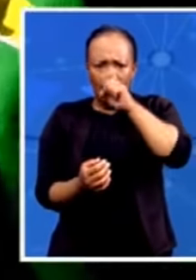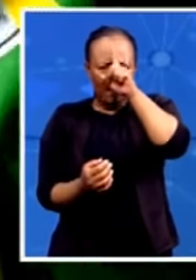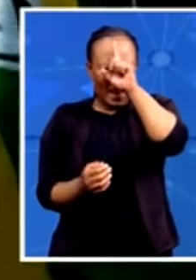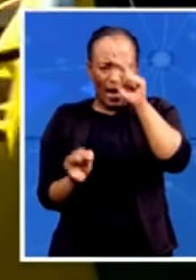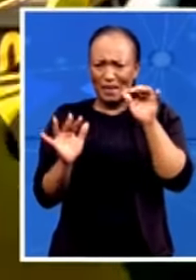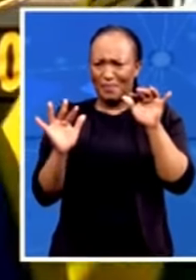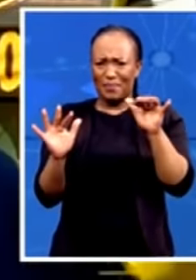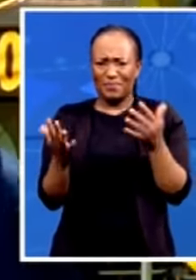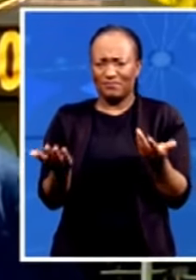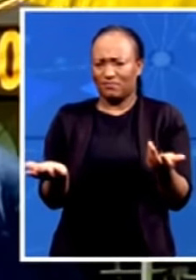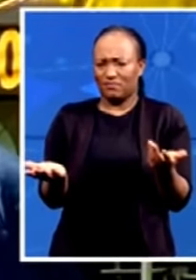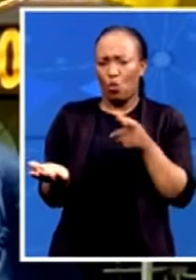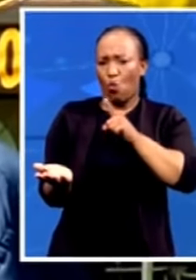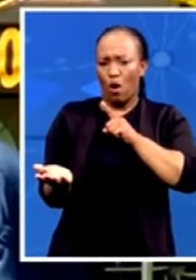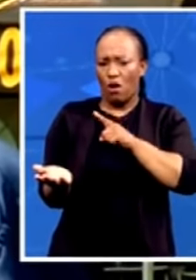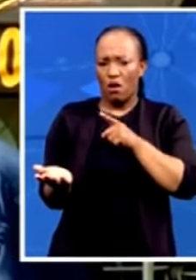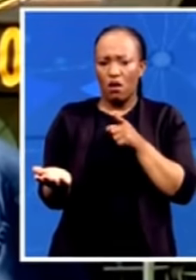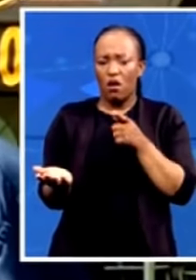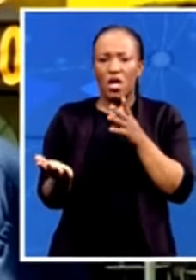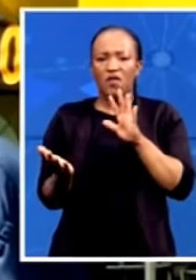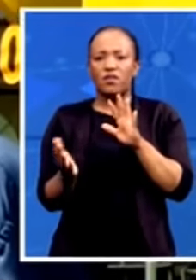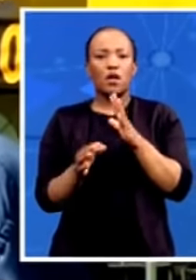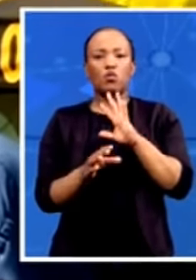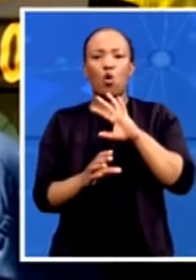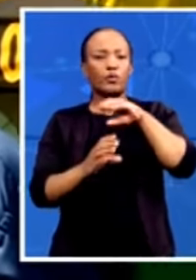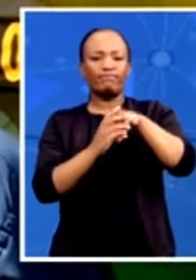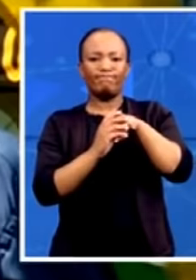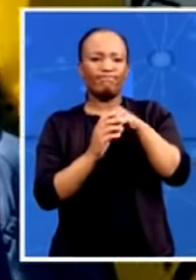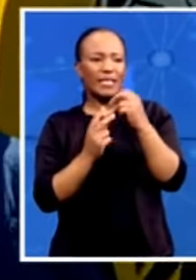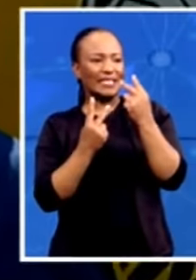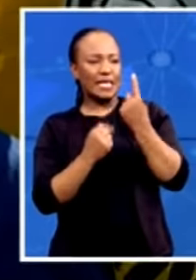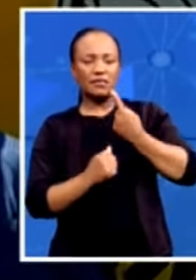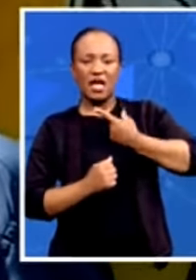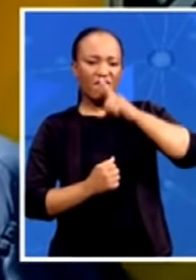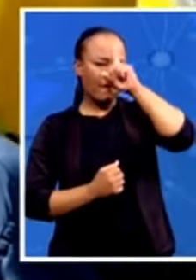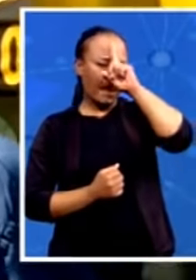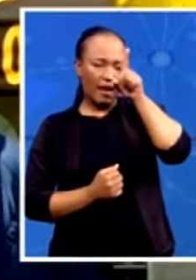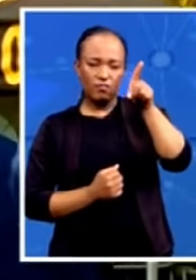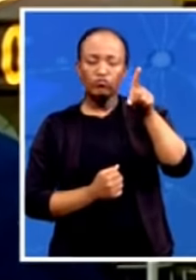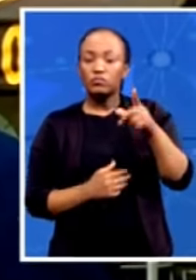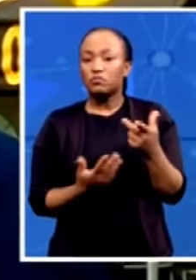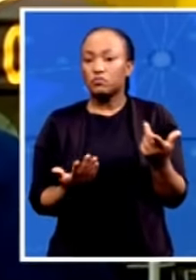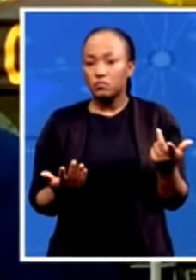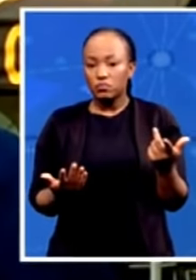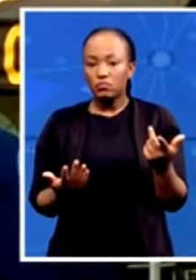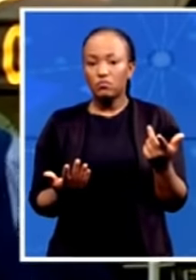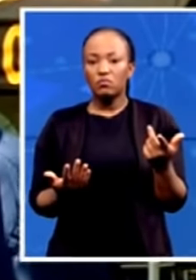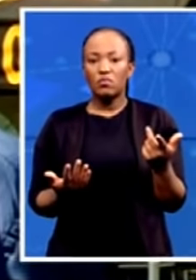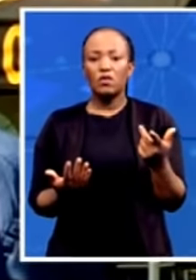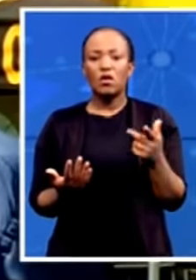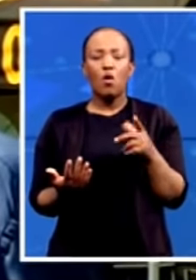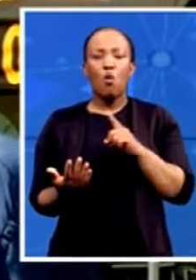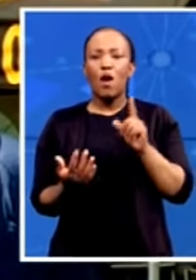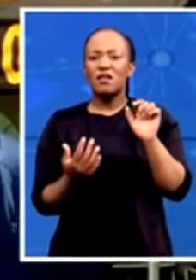not identify themselves as black, those whose consciousness have been damaged by more than 300